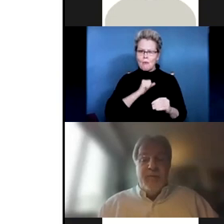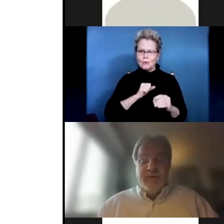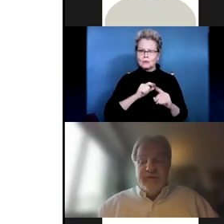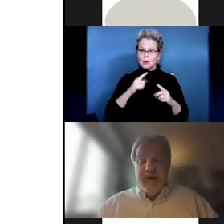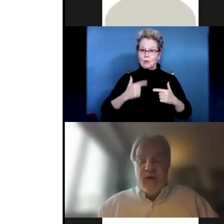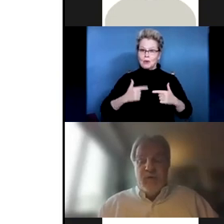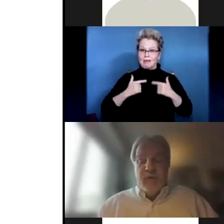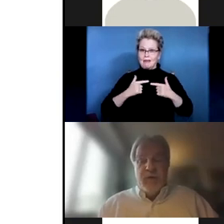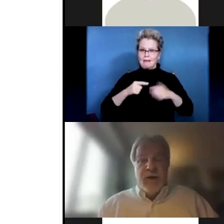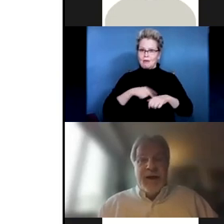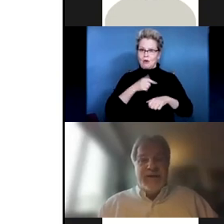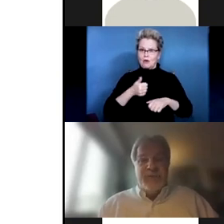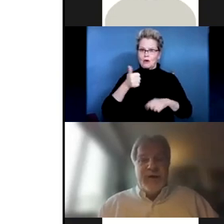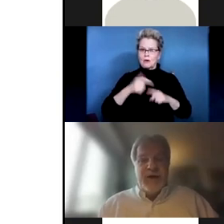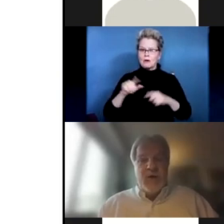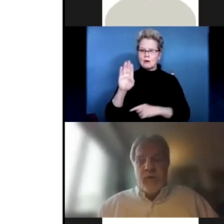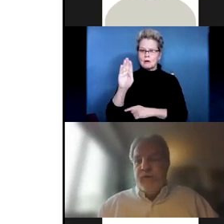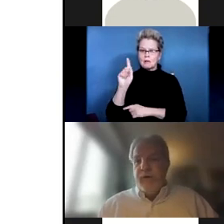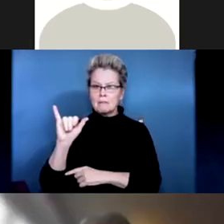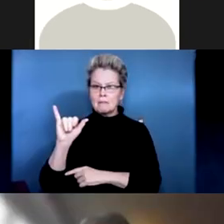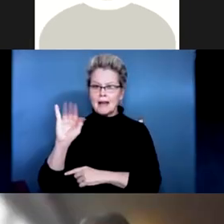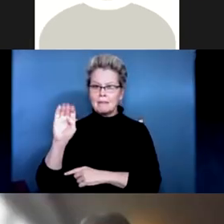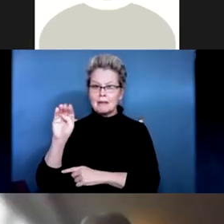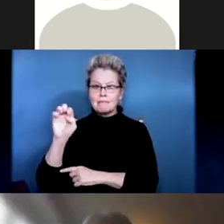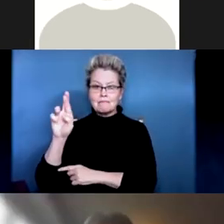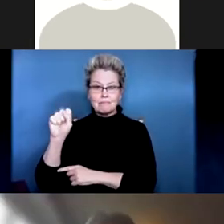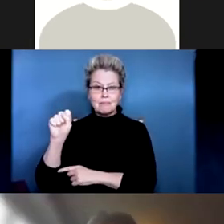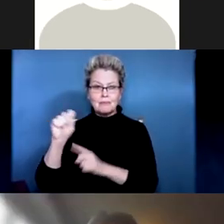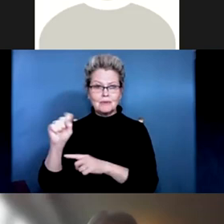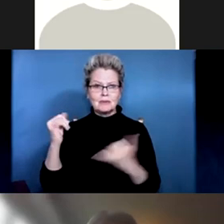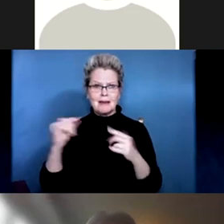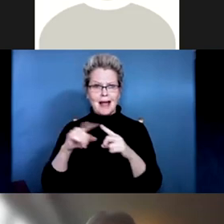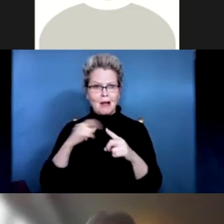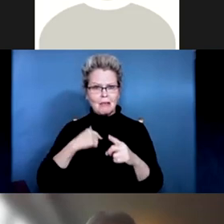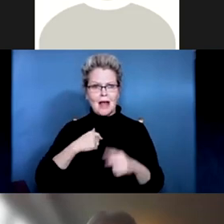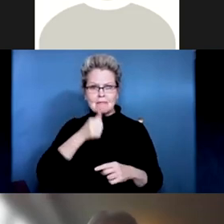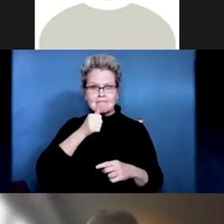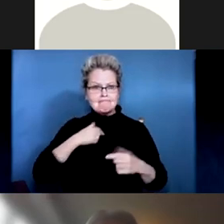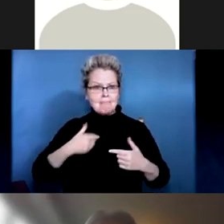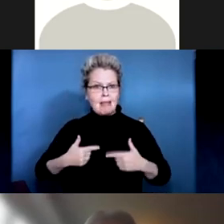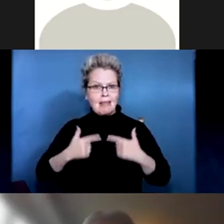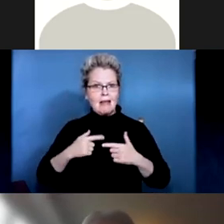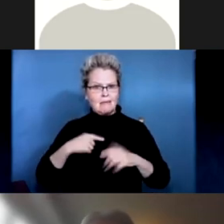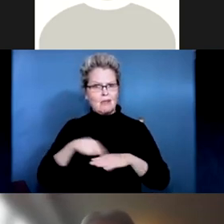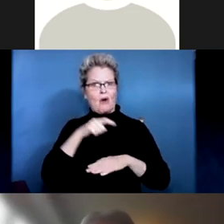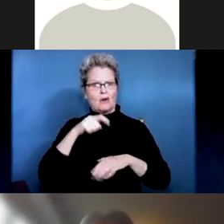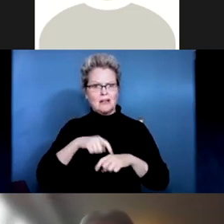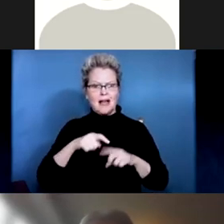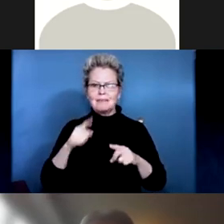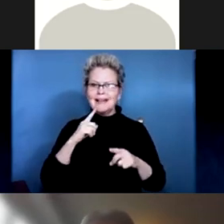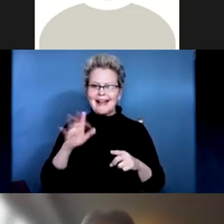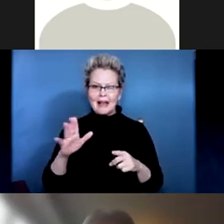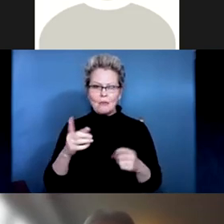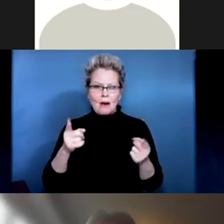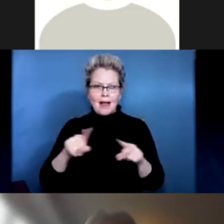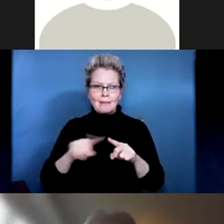Baby boomers are getting older. And as we get older, we get arthritic changes. You know, you feel it in your knees. You feel it in your